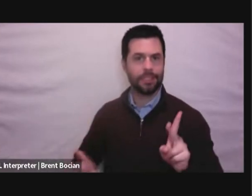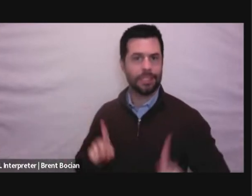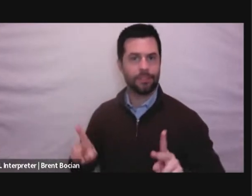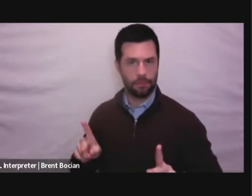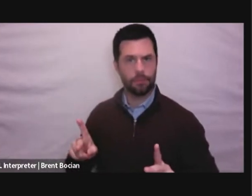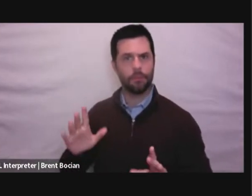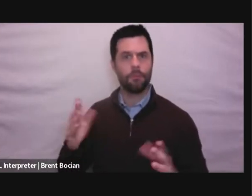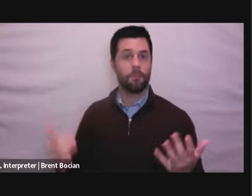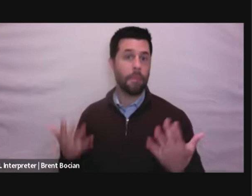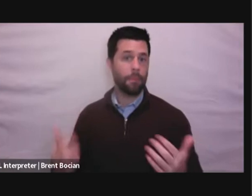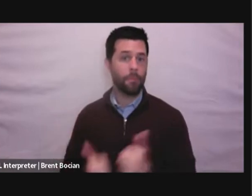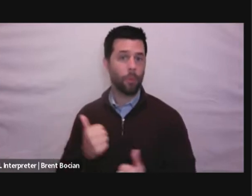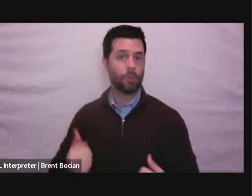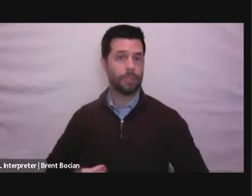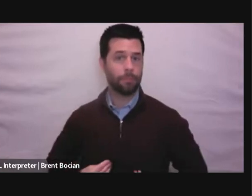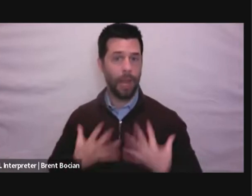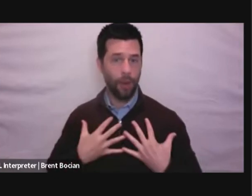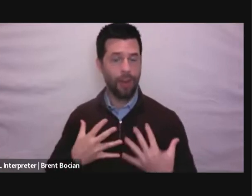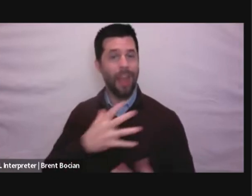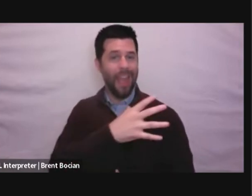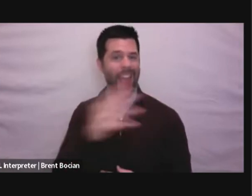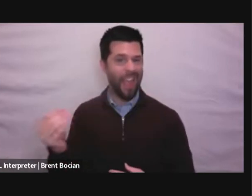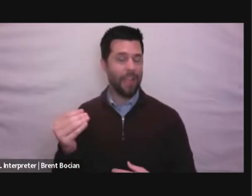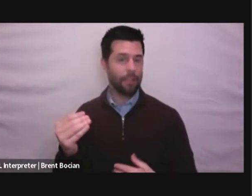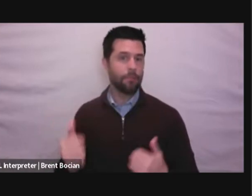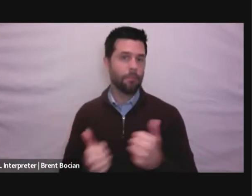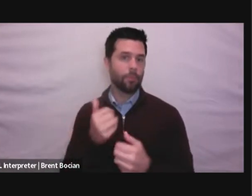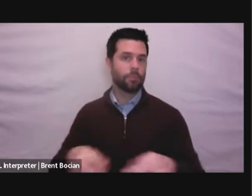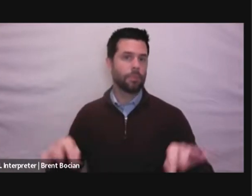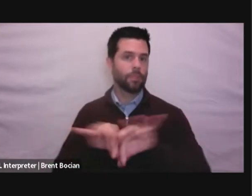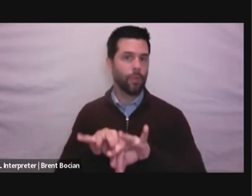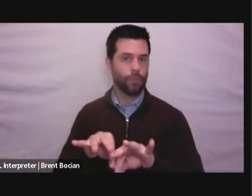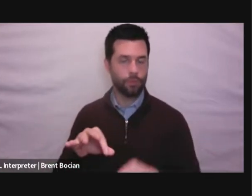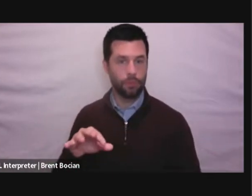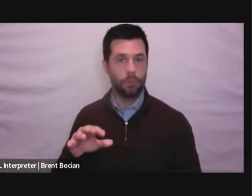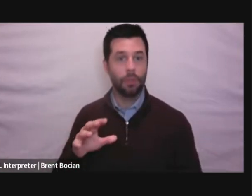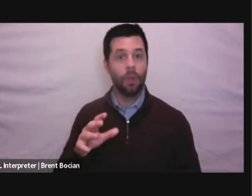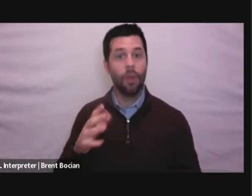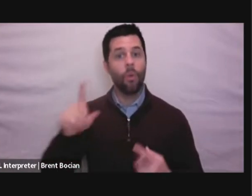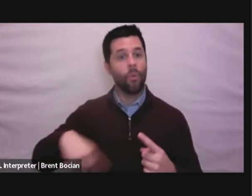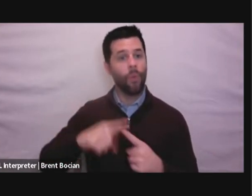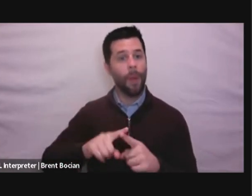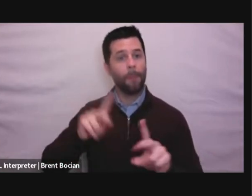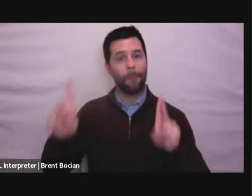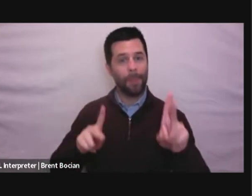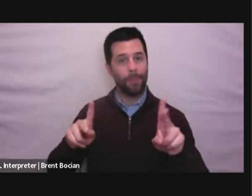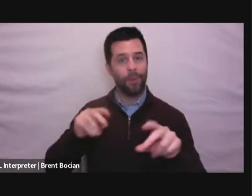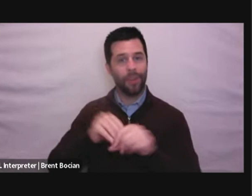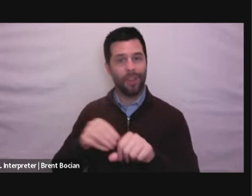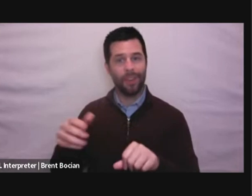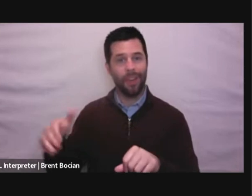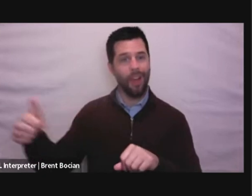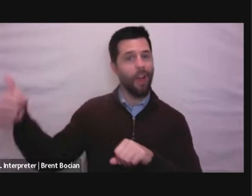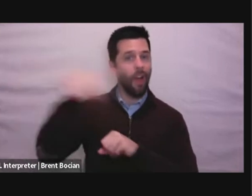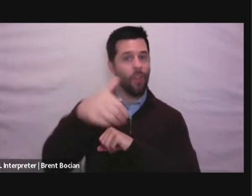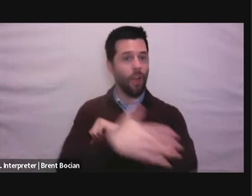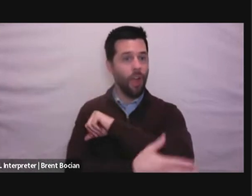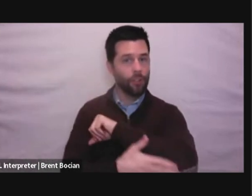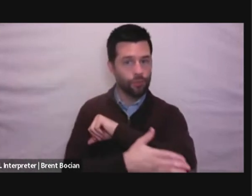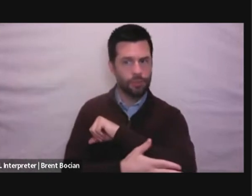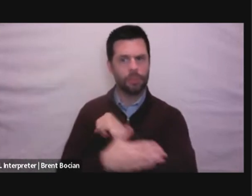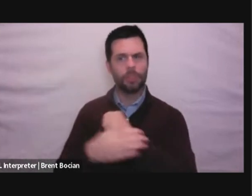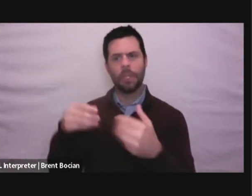and ultimately the most consequential. Because when people in other parts of the world, including in closed